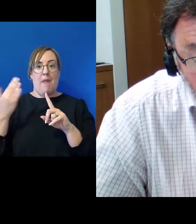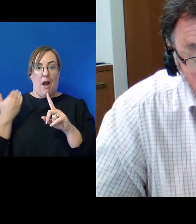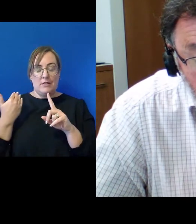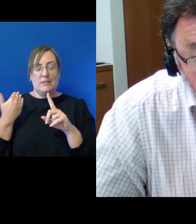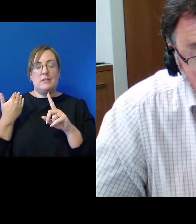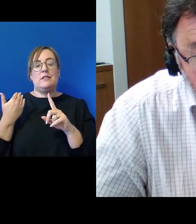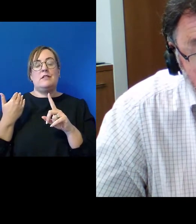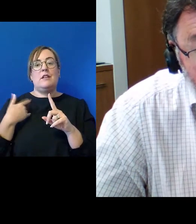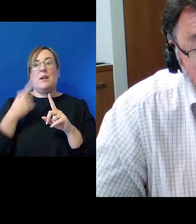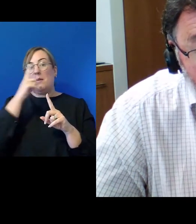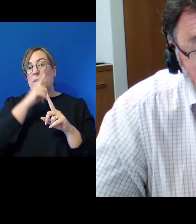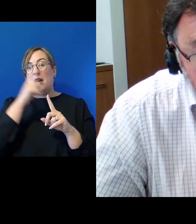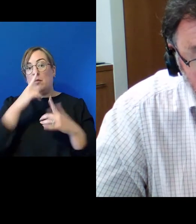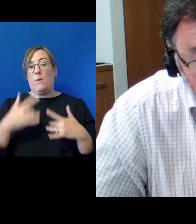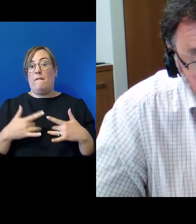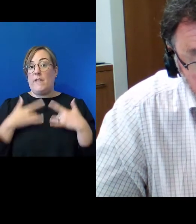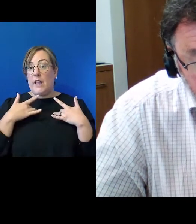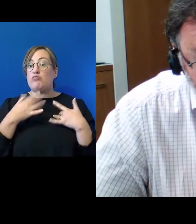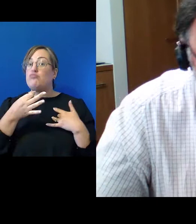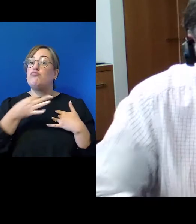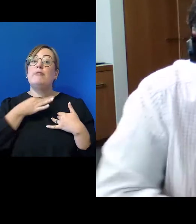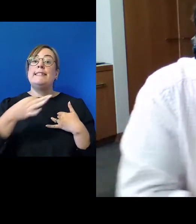that few would say the risk has not been worth taking.